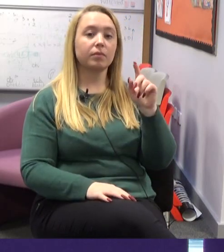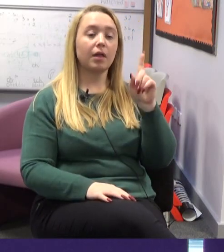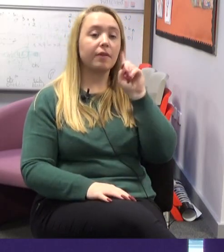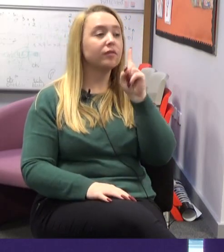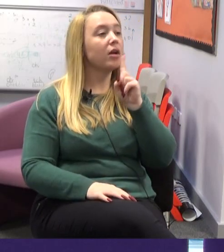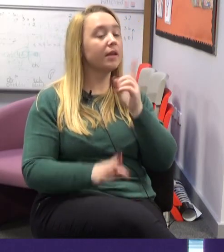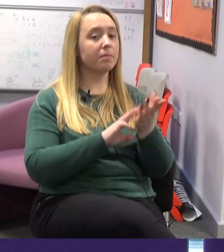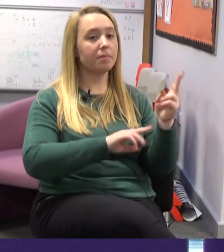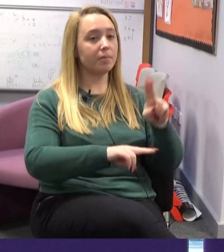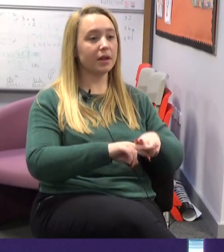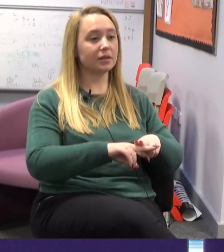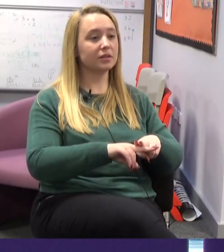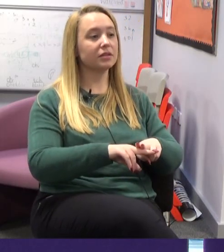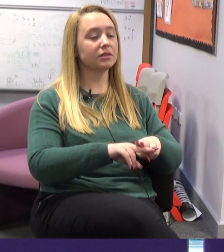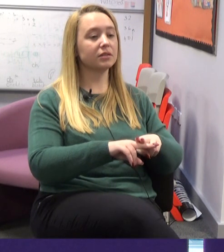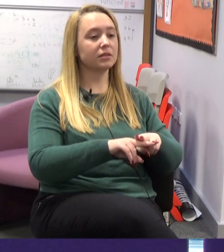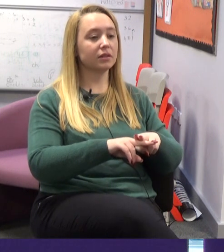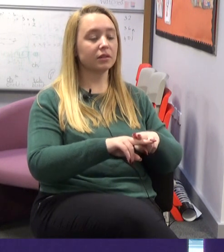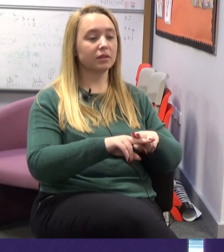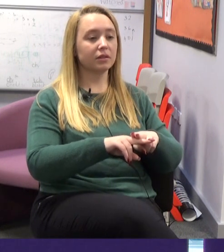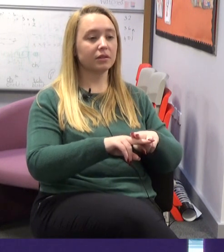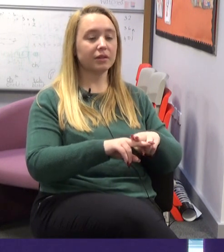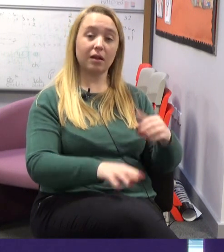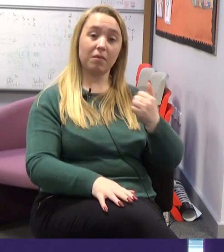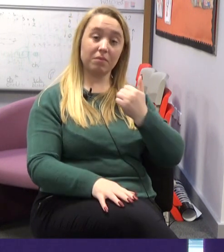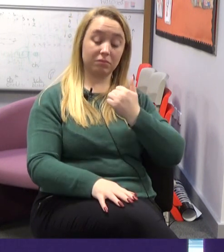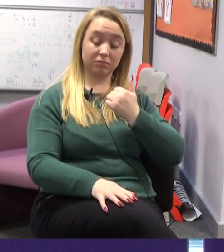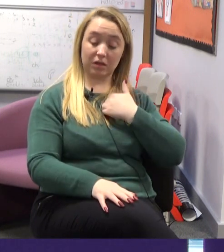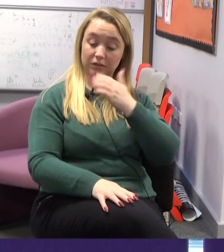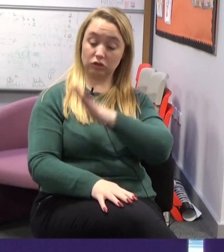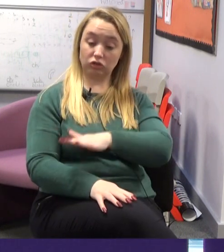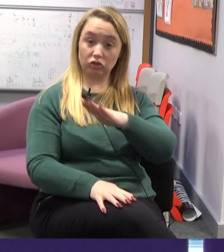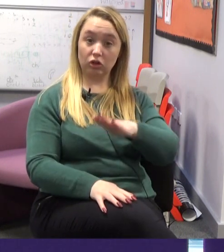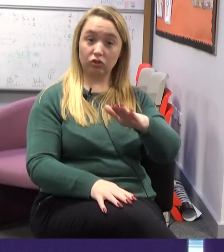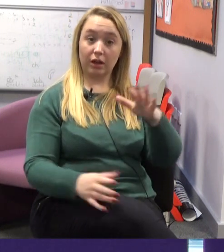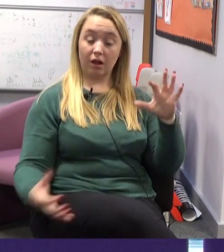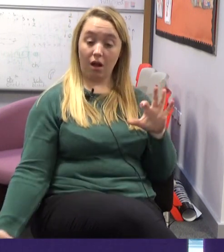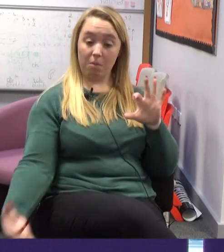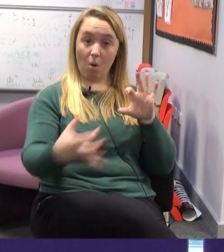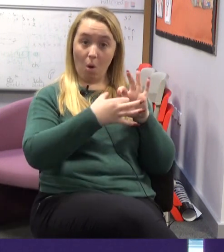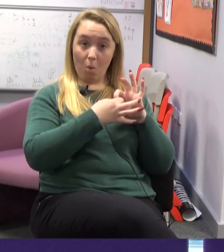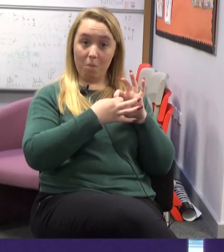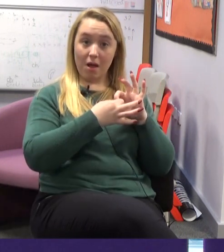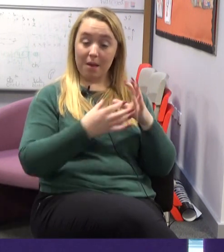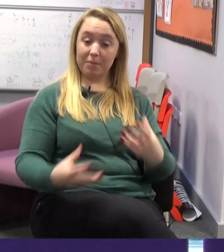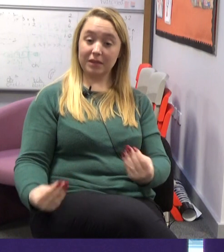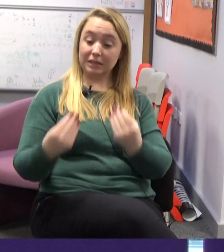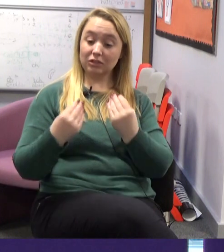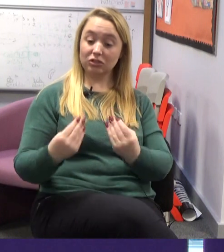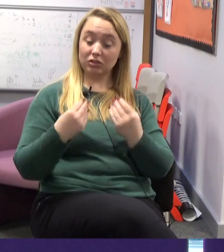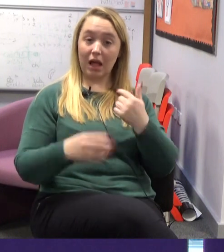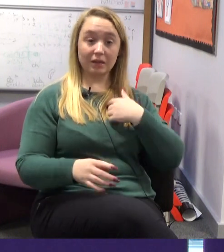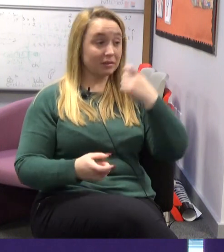And for the hearing parents, again, a lot of them were saying that their children were coming home